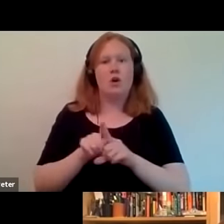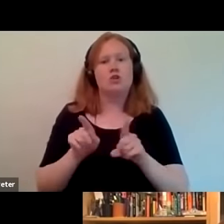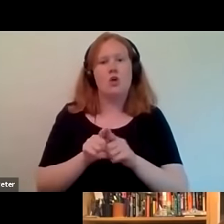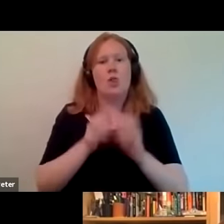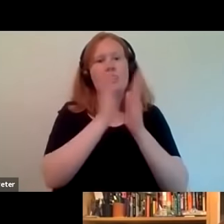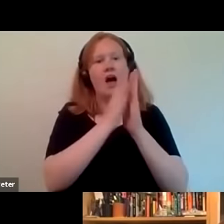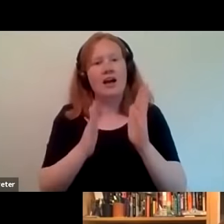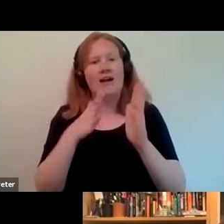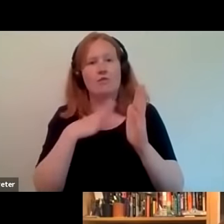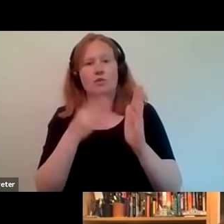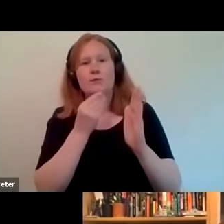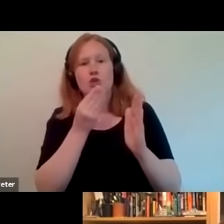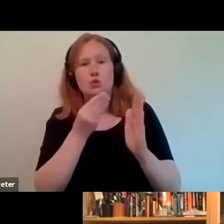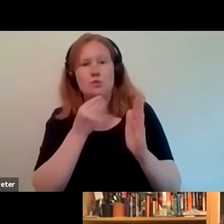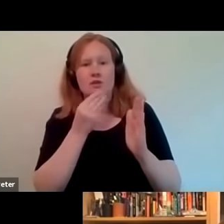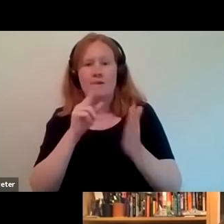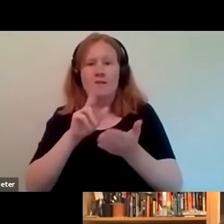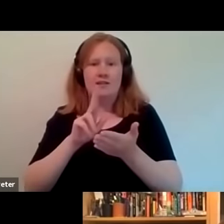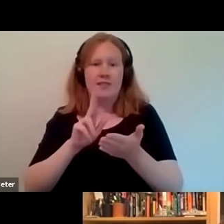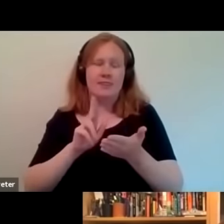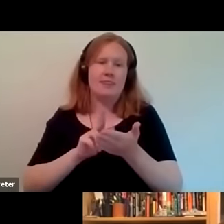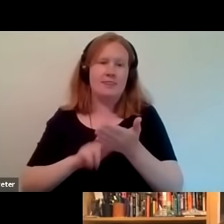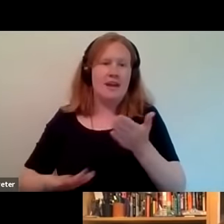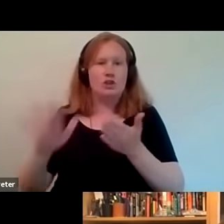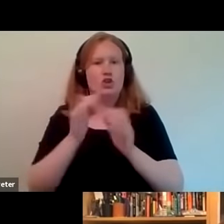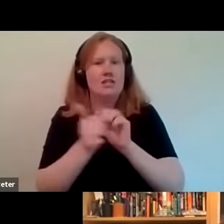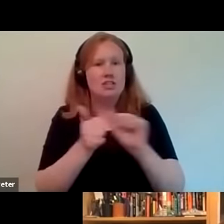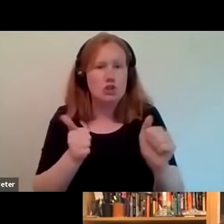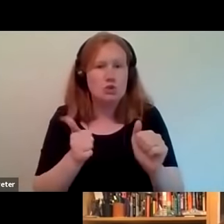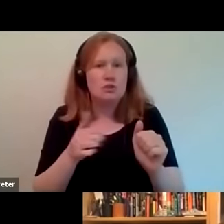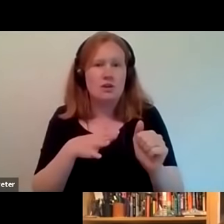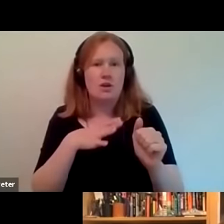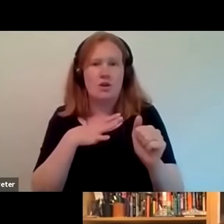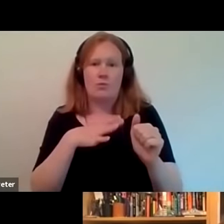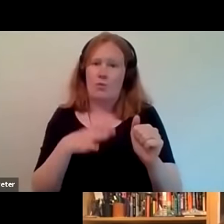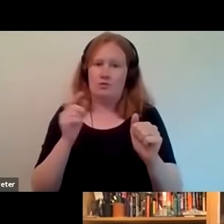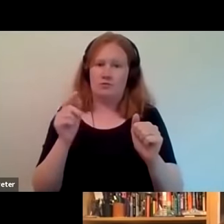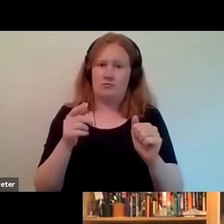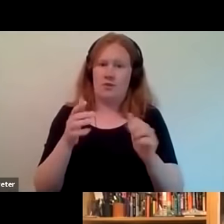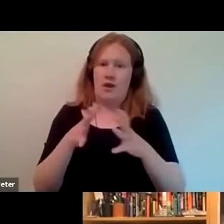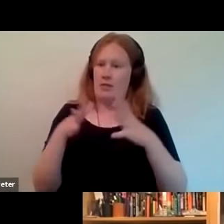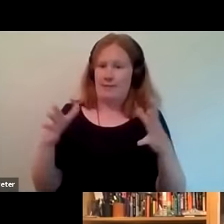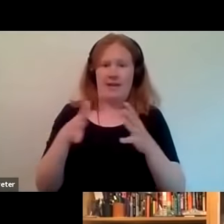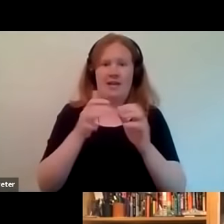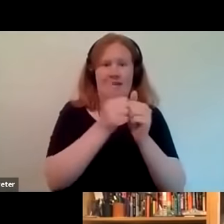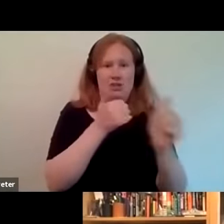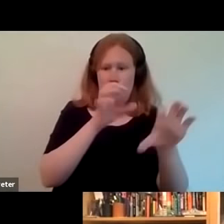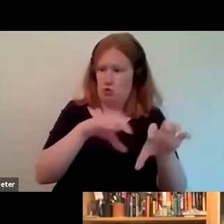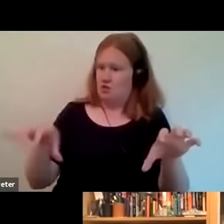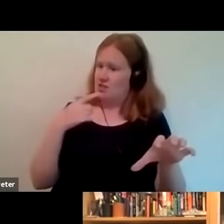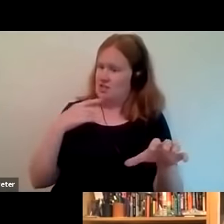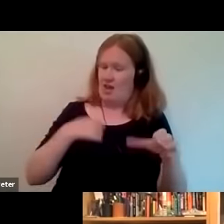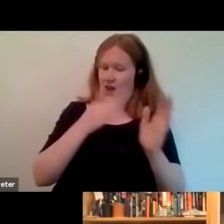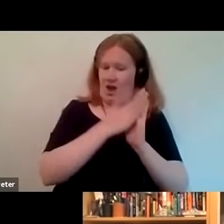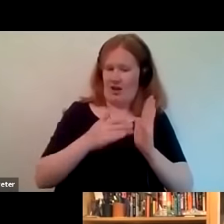used by some of the national institutions i'd like to be opening up a conversation with the bigger institutions about our archive being